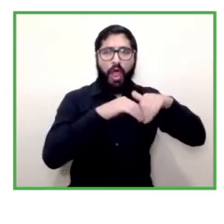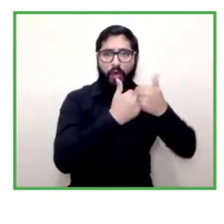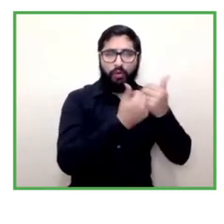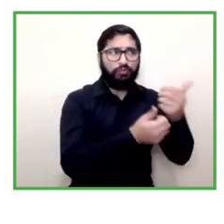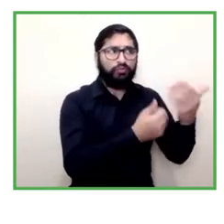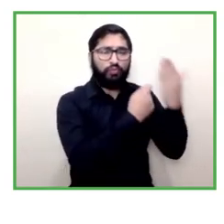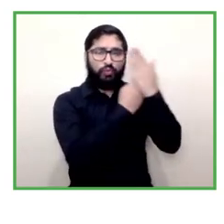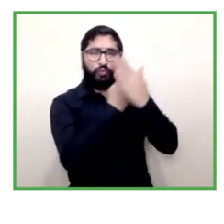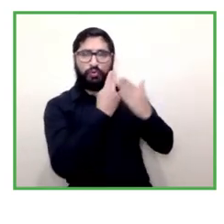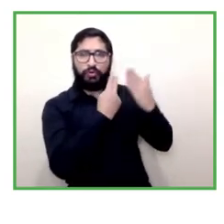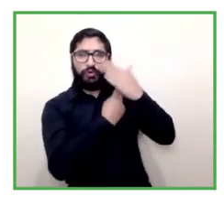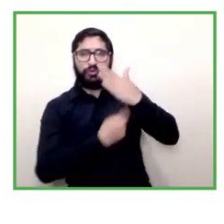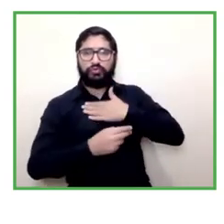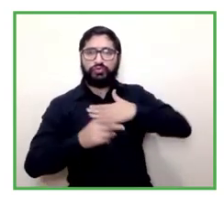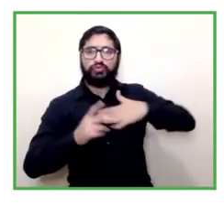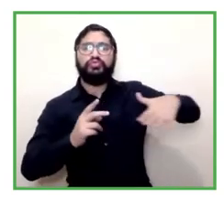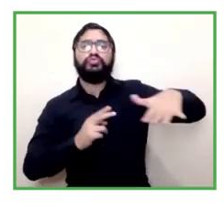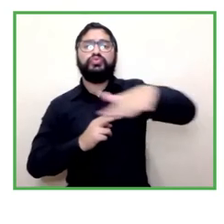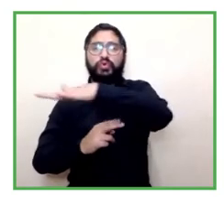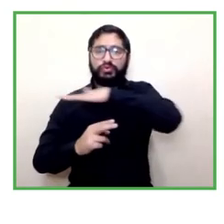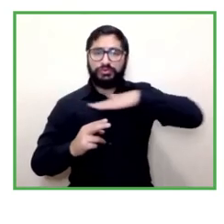and growing